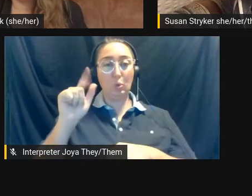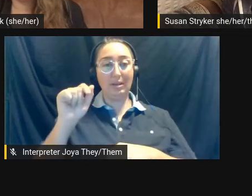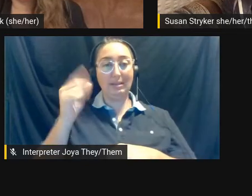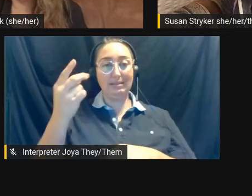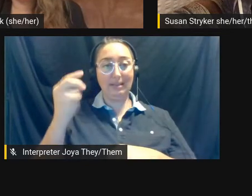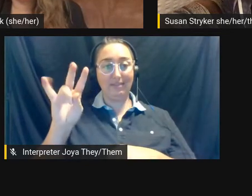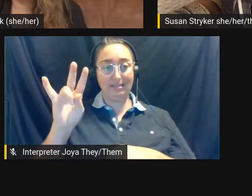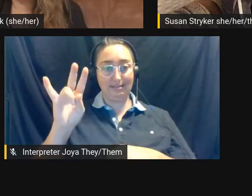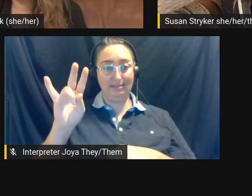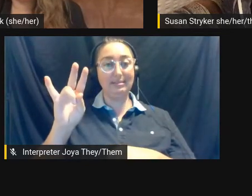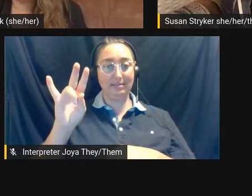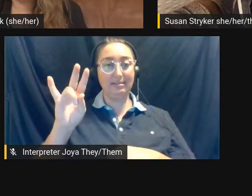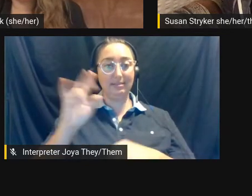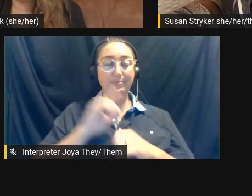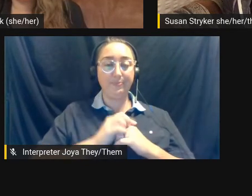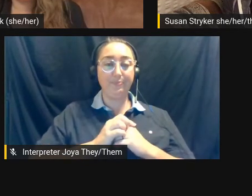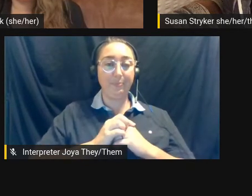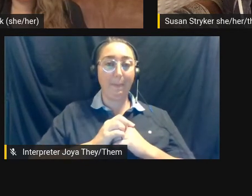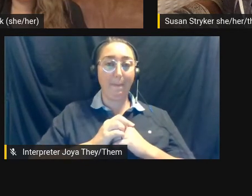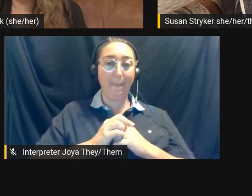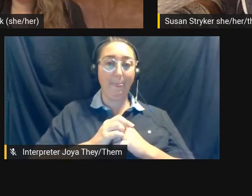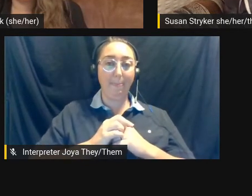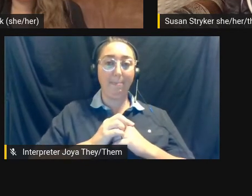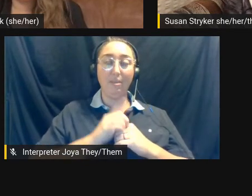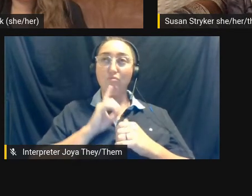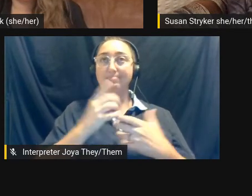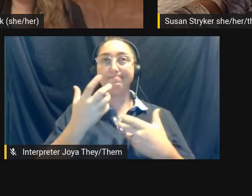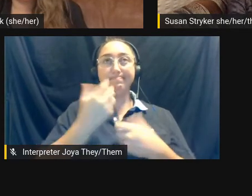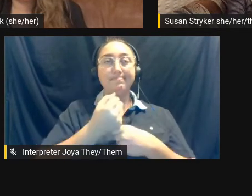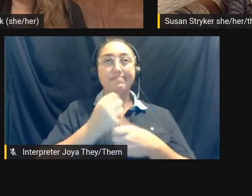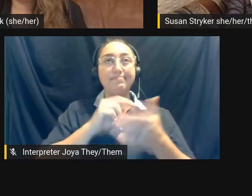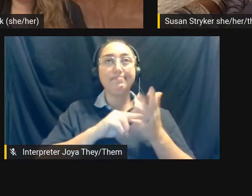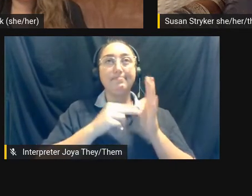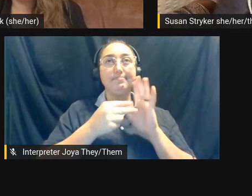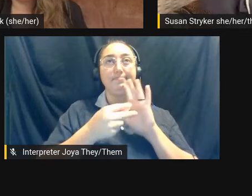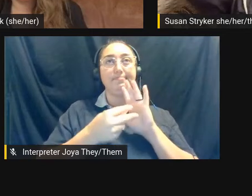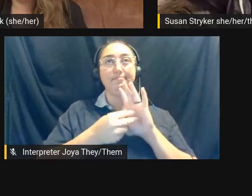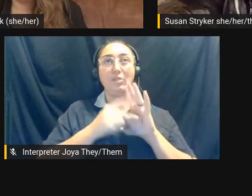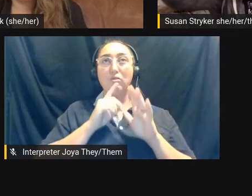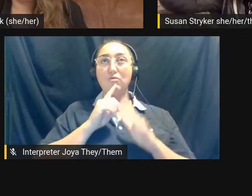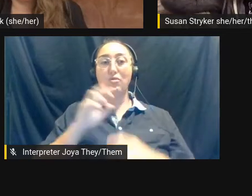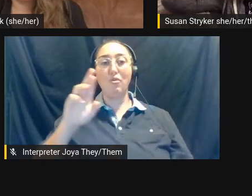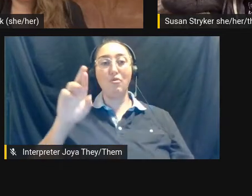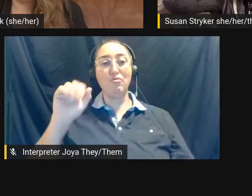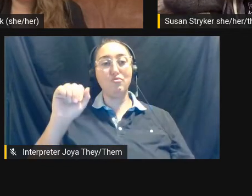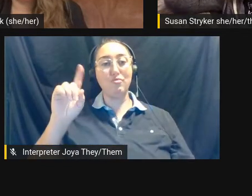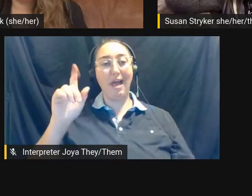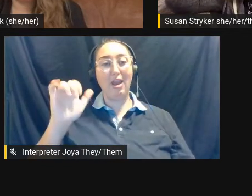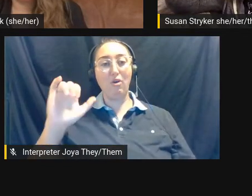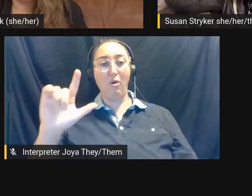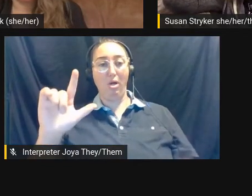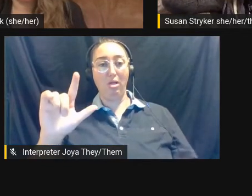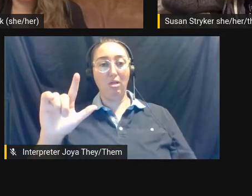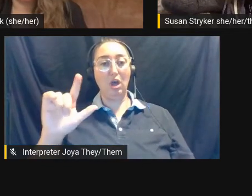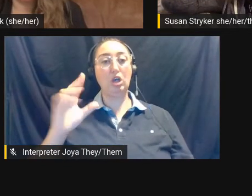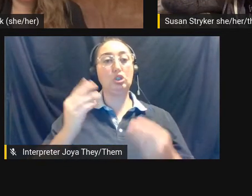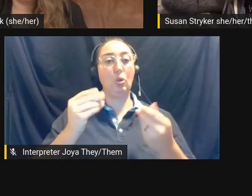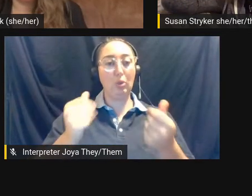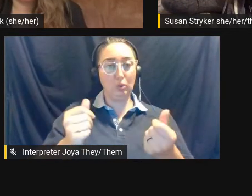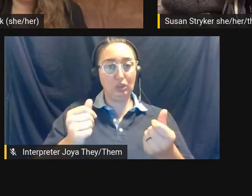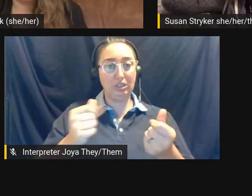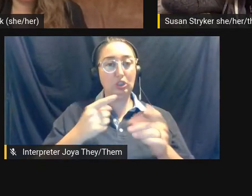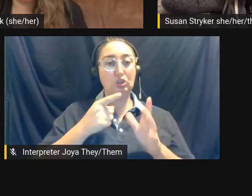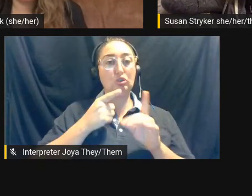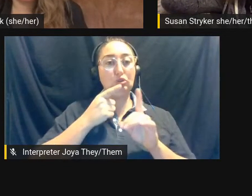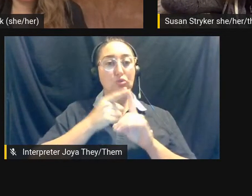it's really, in short, a radical solution and mandate to address the